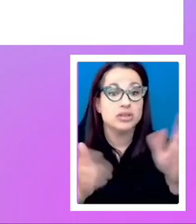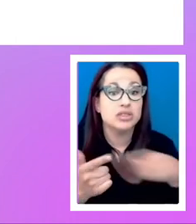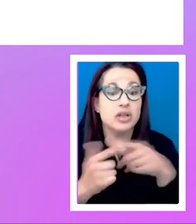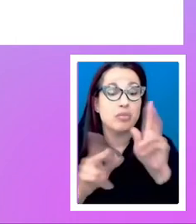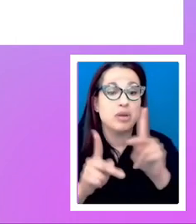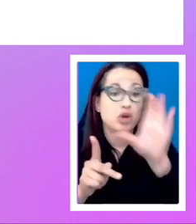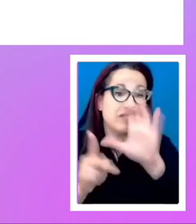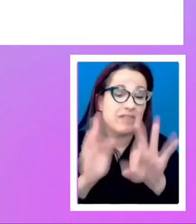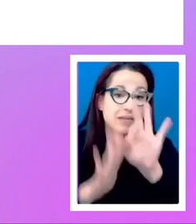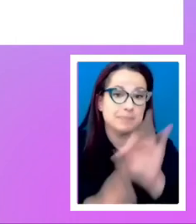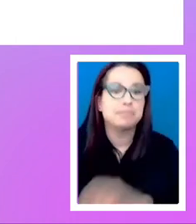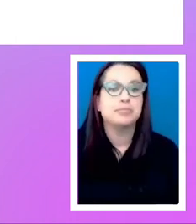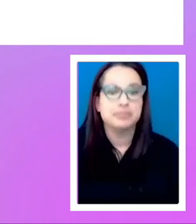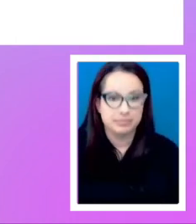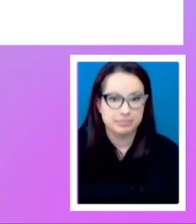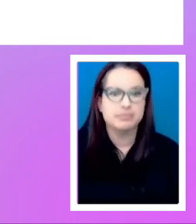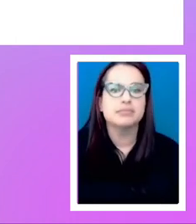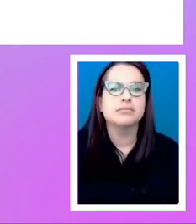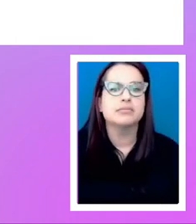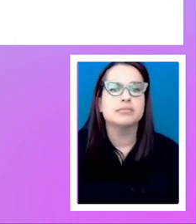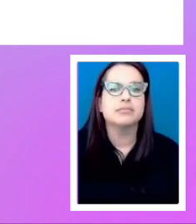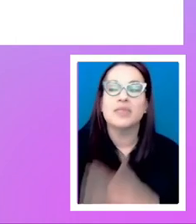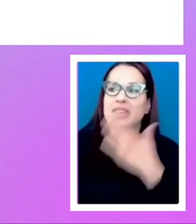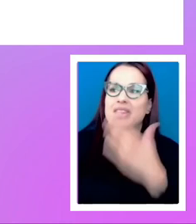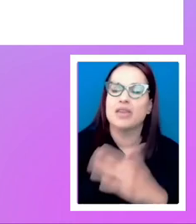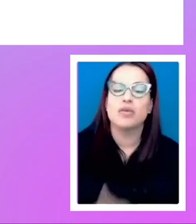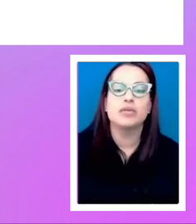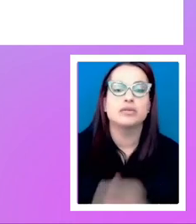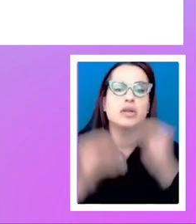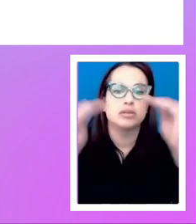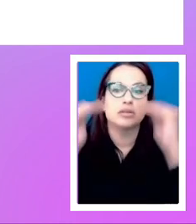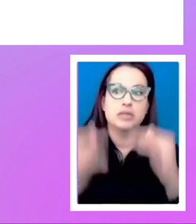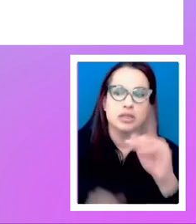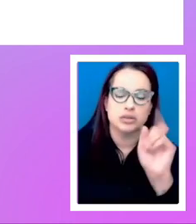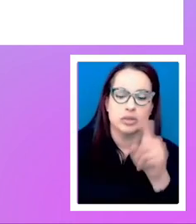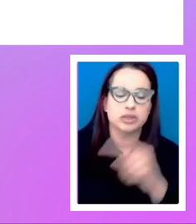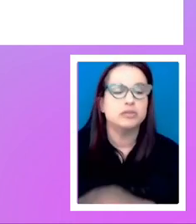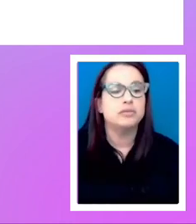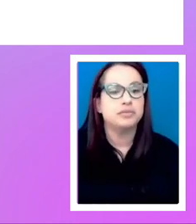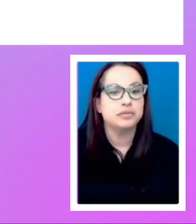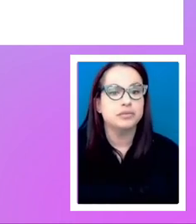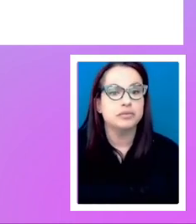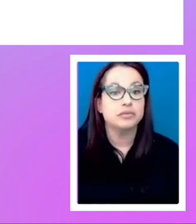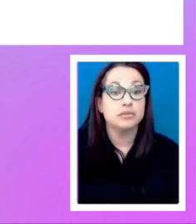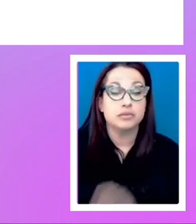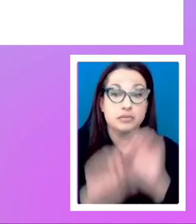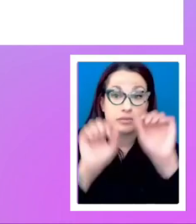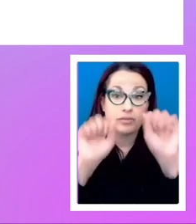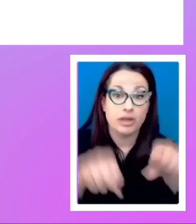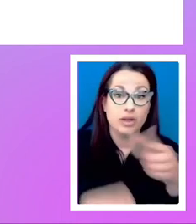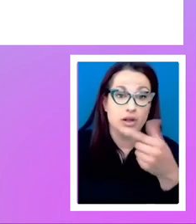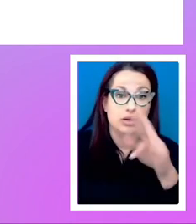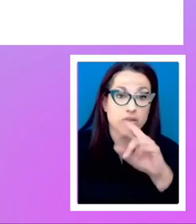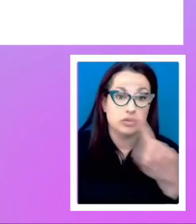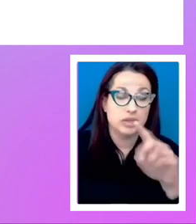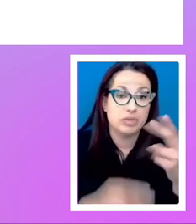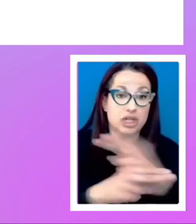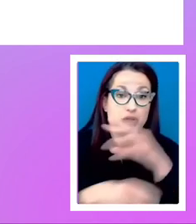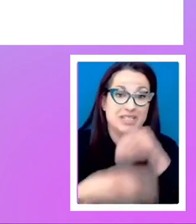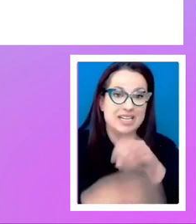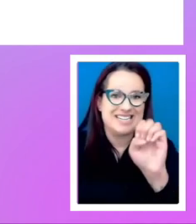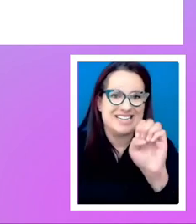them. Yep. Gotcha. Thank you. Okay. The next one here, can grid be used in an EPUB?